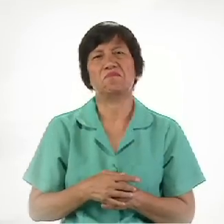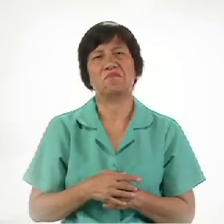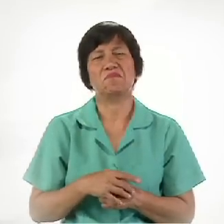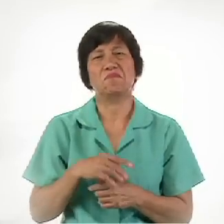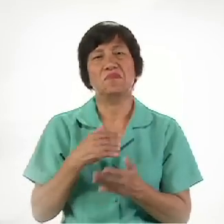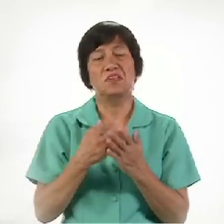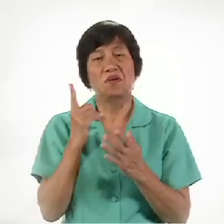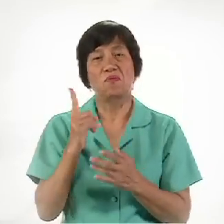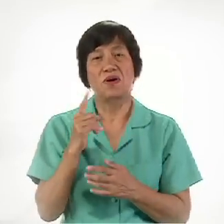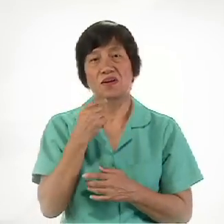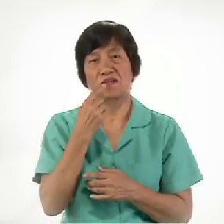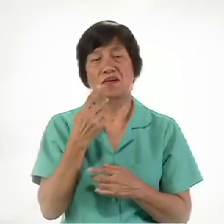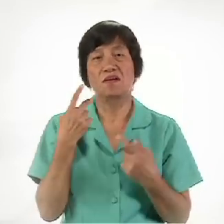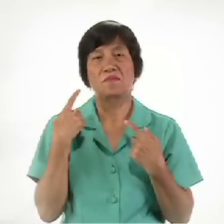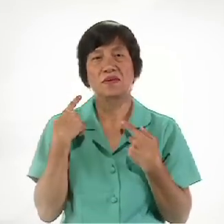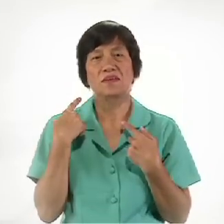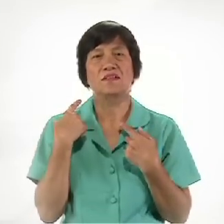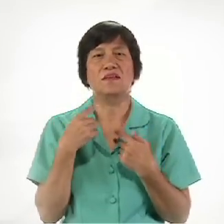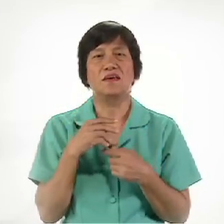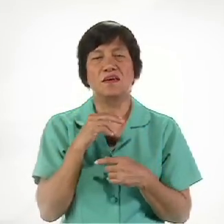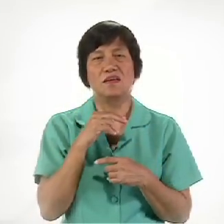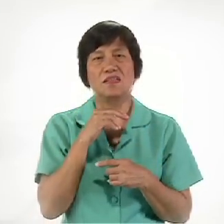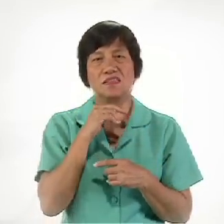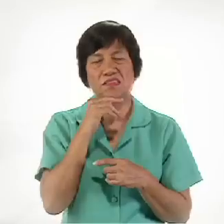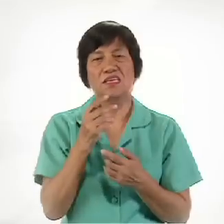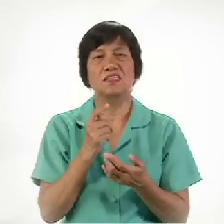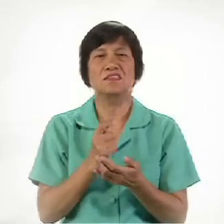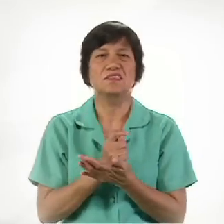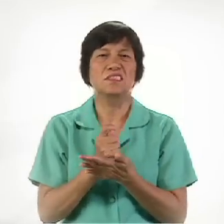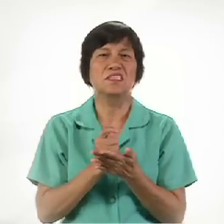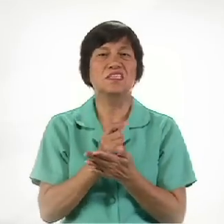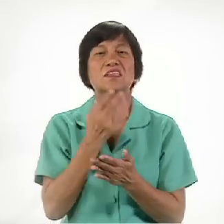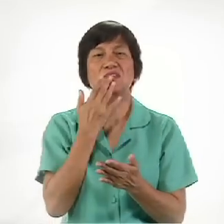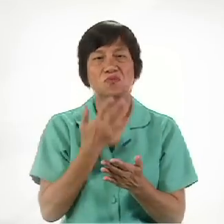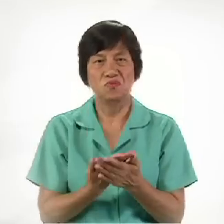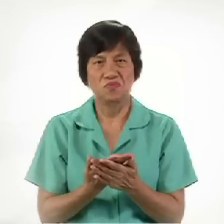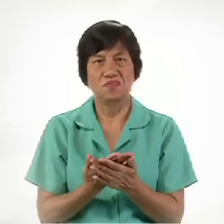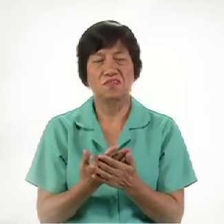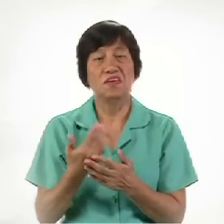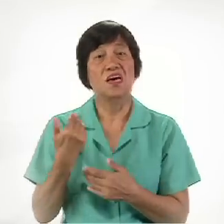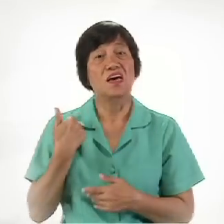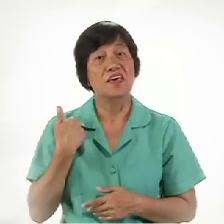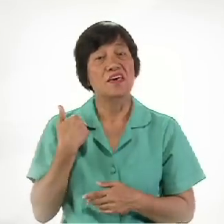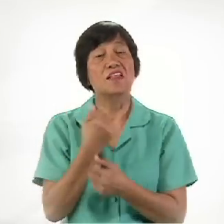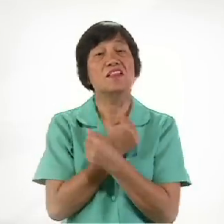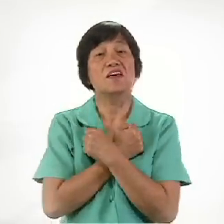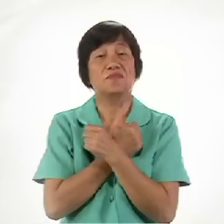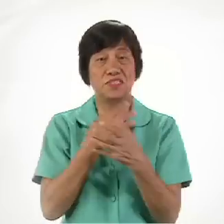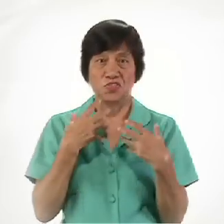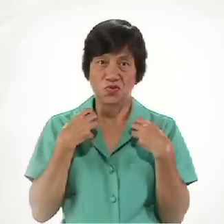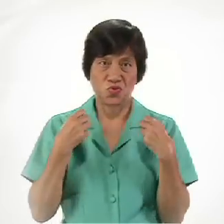has Been Mistreated Yet Yet Love Is stronger